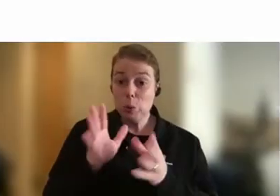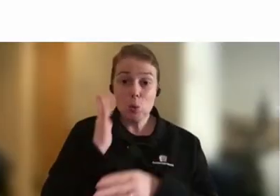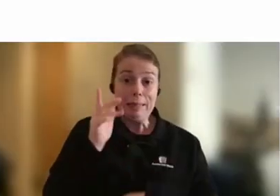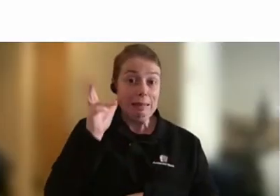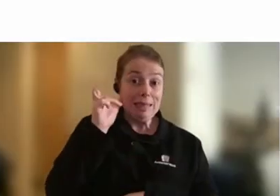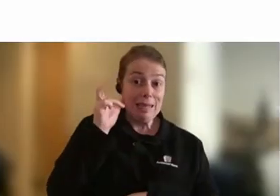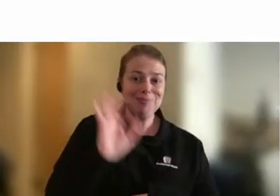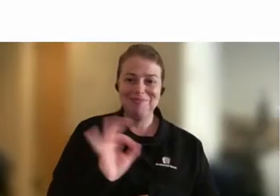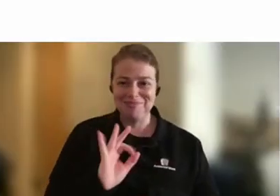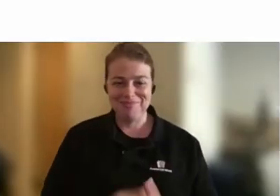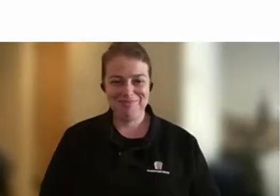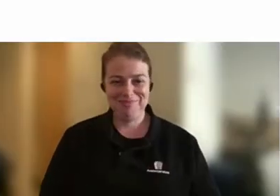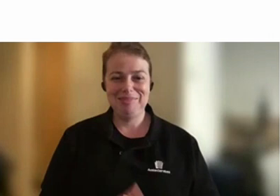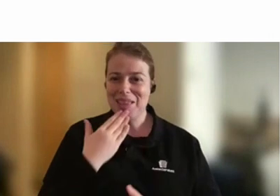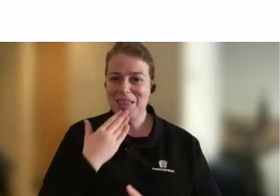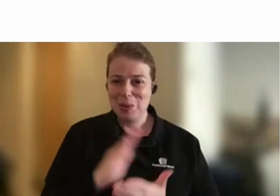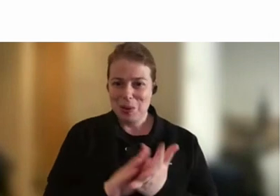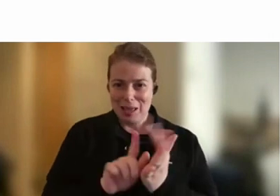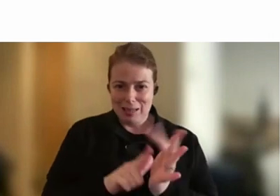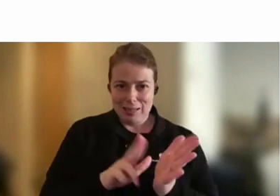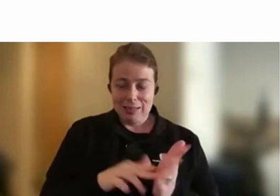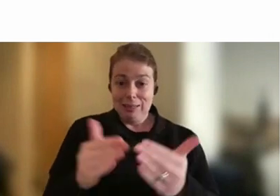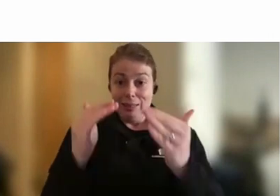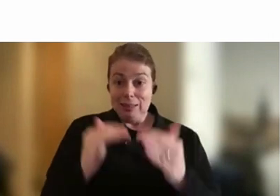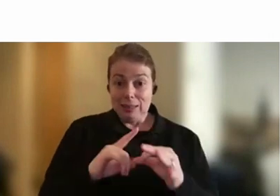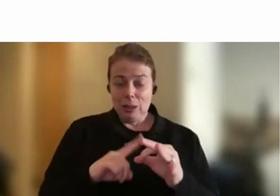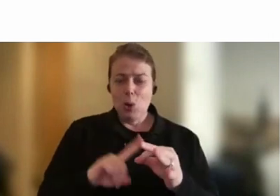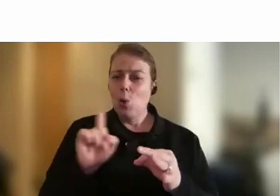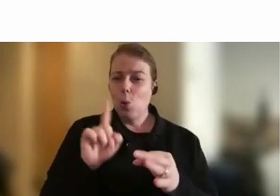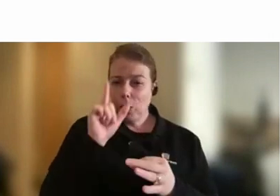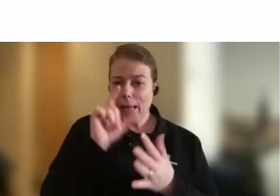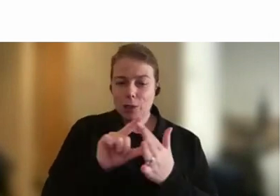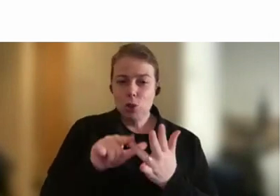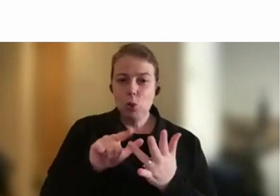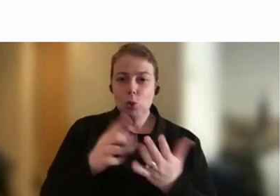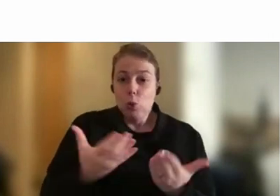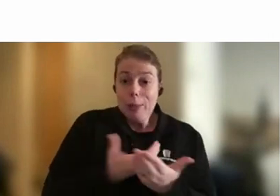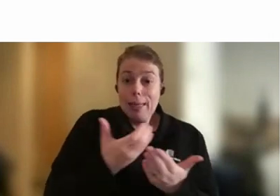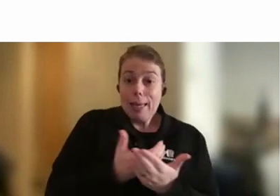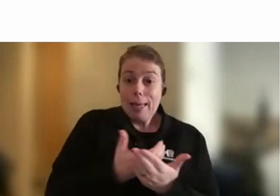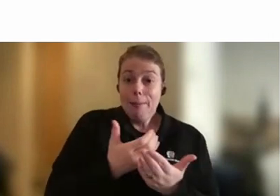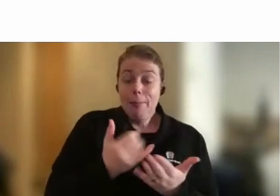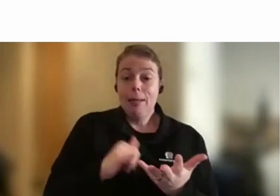The next question is, what do you think can be done to retain staff and rebuild the culture of the APS so staff stay longer